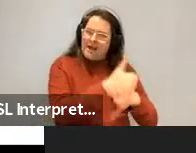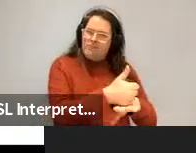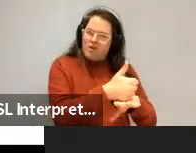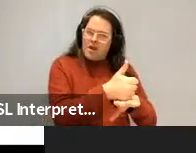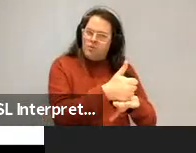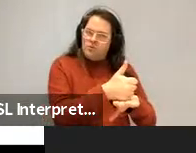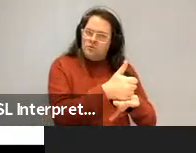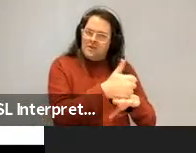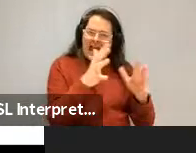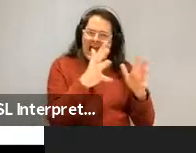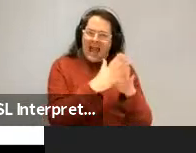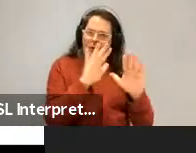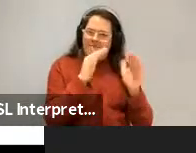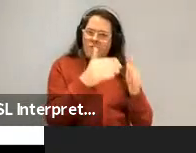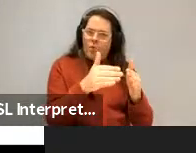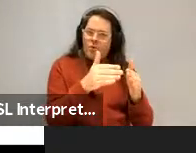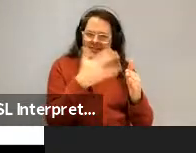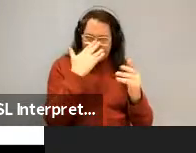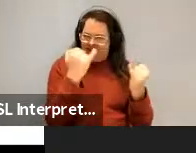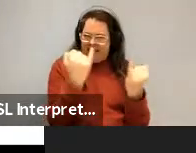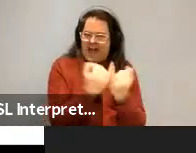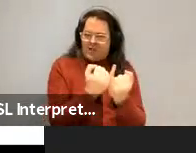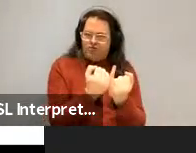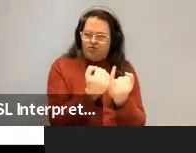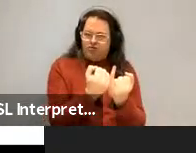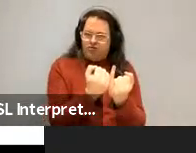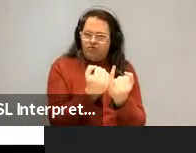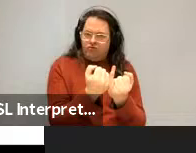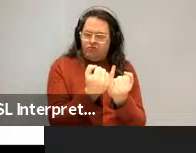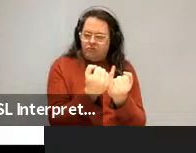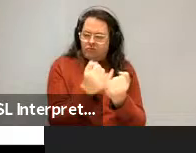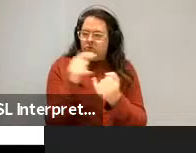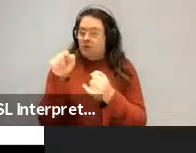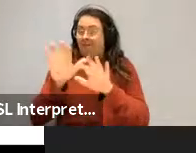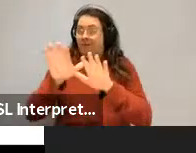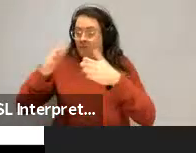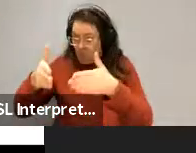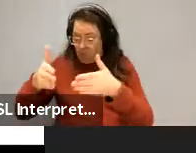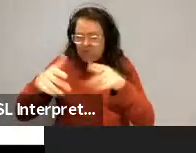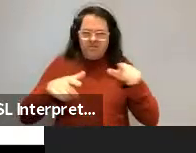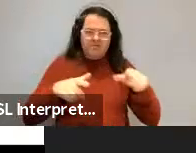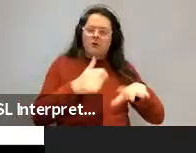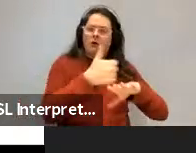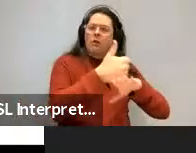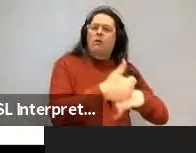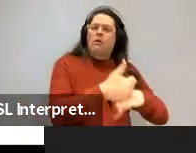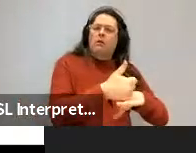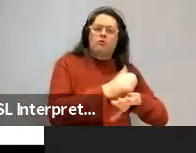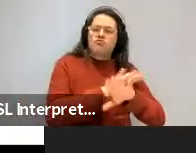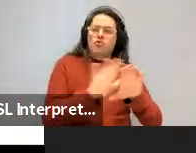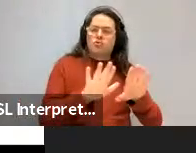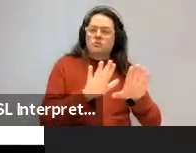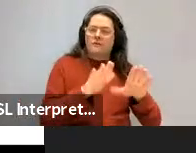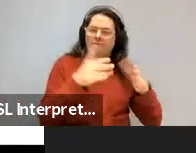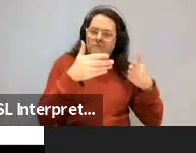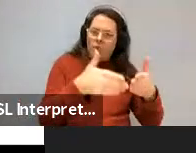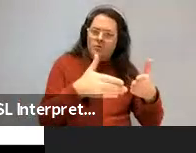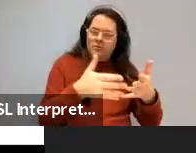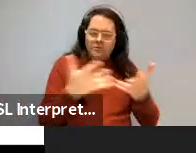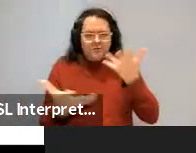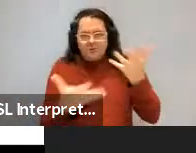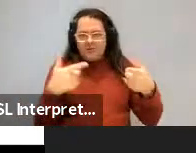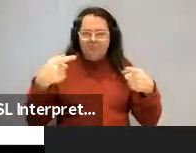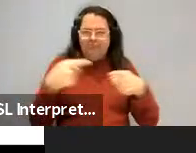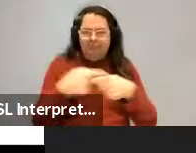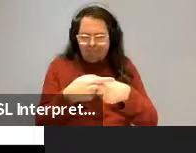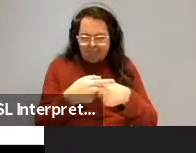subject, which is a conflict with, with, with the focus. And so that's a conflict in innate social conventions here. Um, and so, uh,